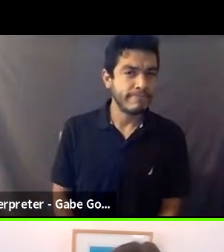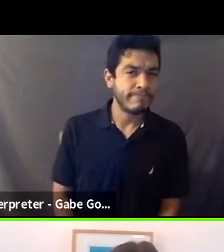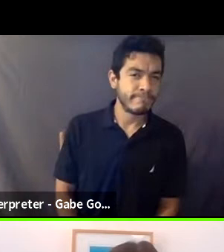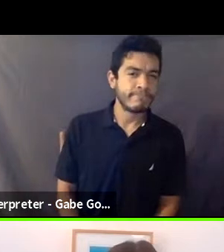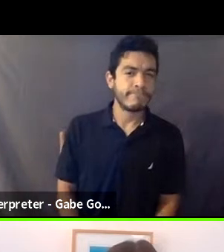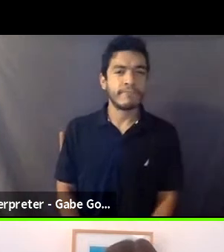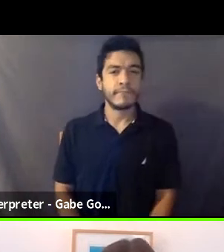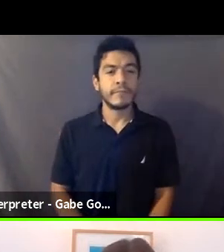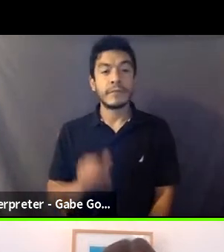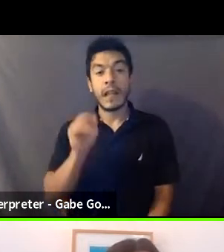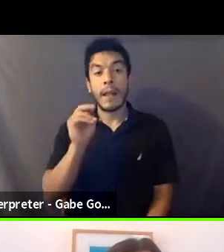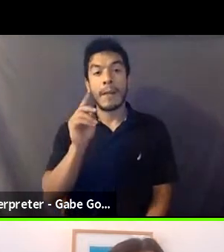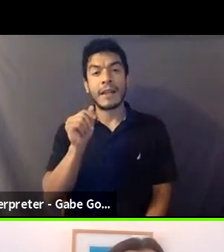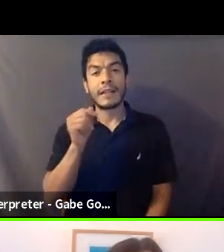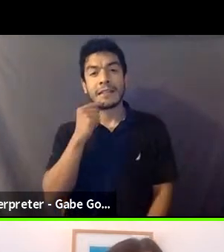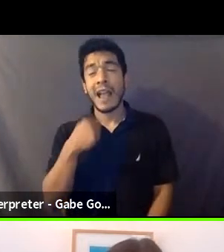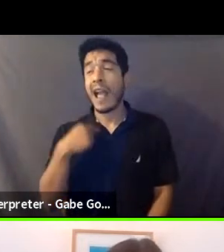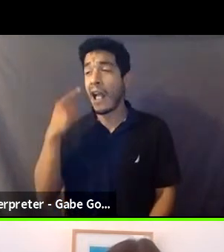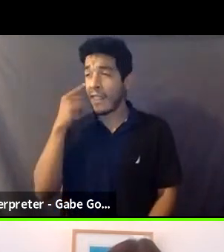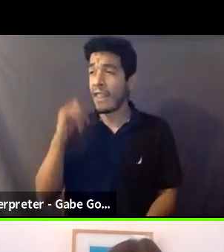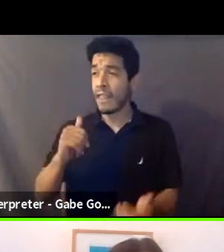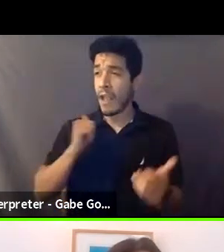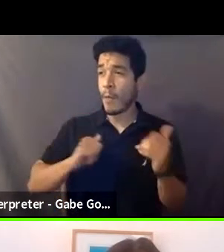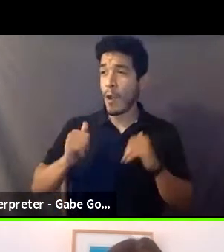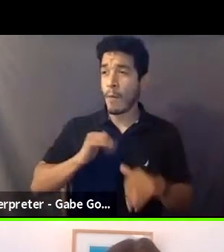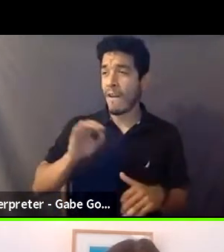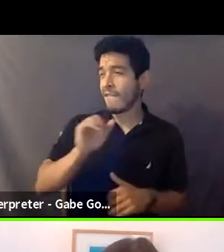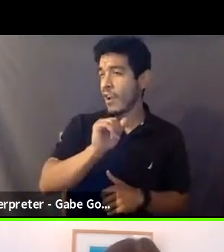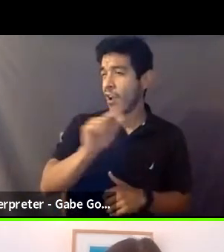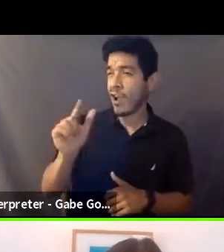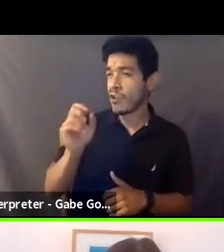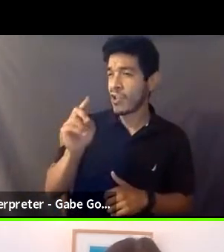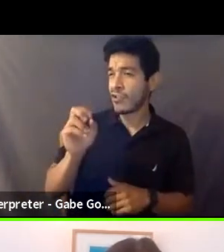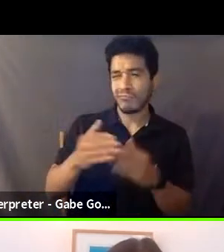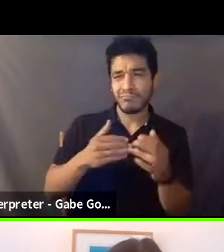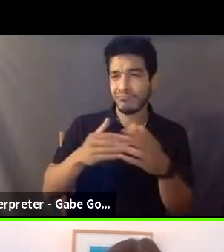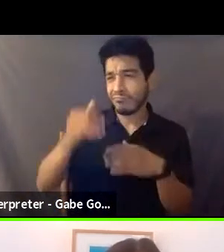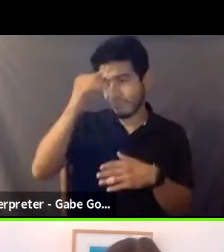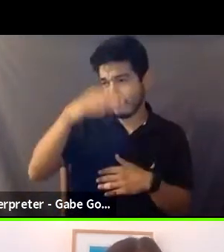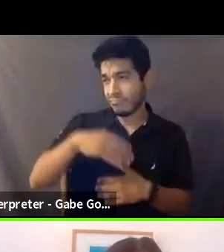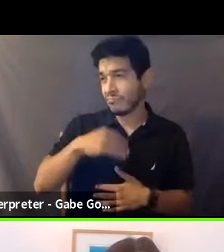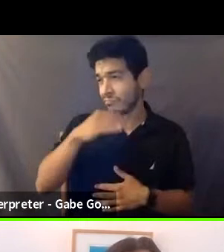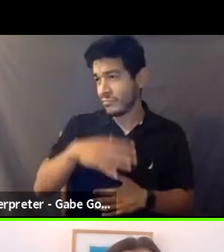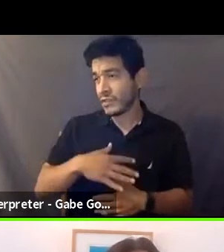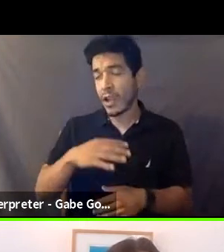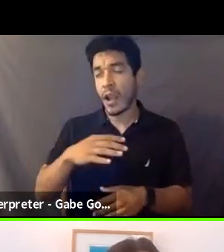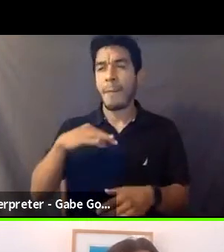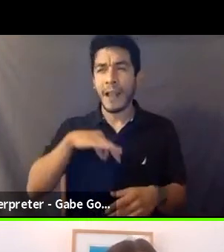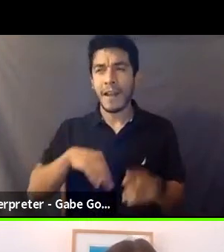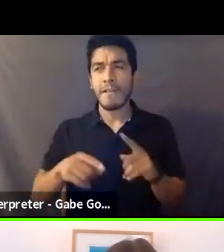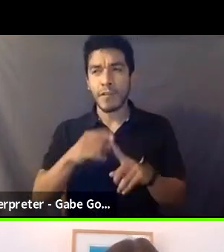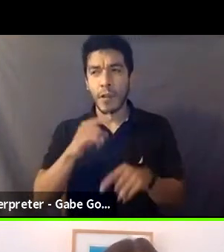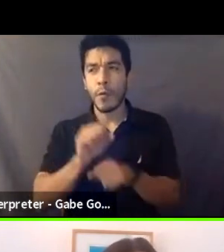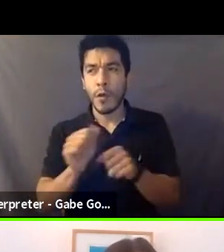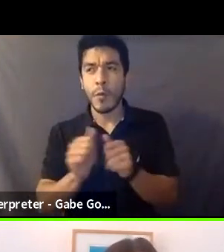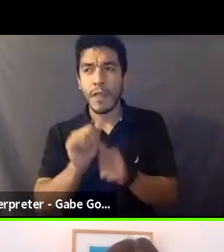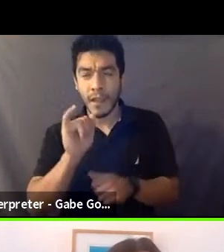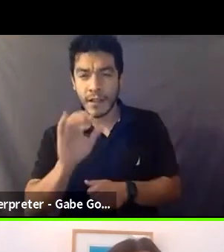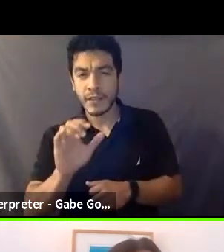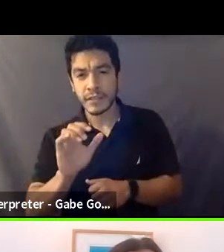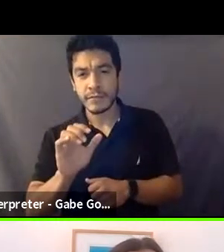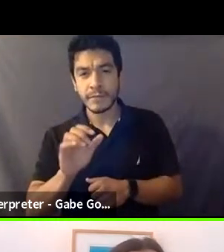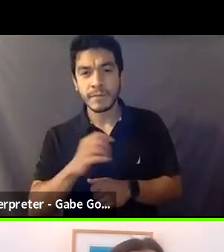I think that, I think that performers of all genders benefit from working with an intimacy coordinator. And I always think this is such an interesting